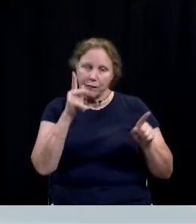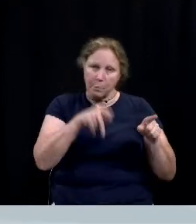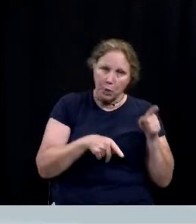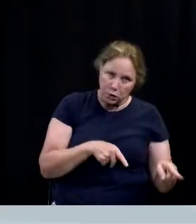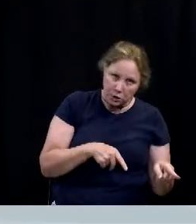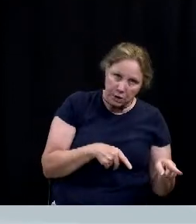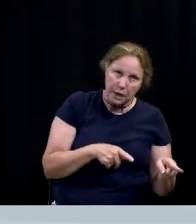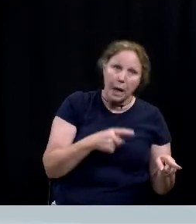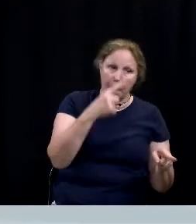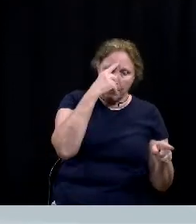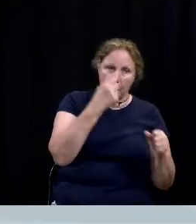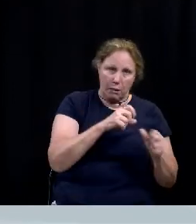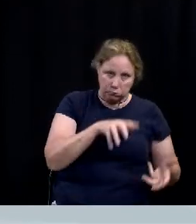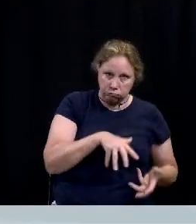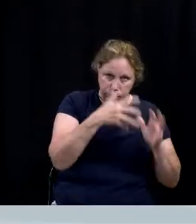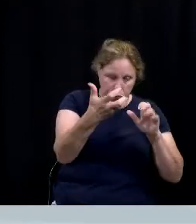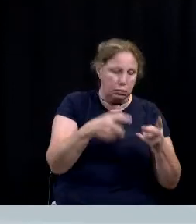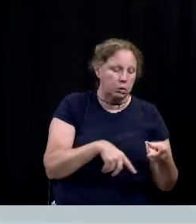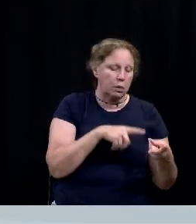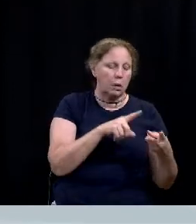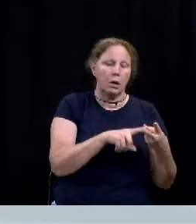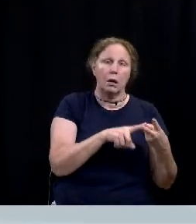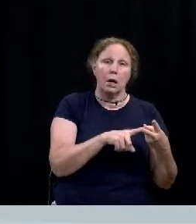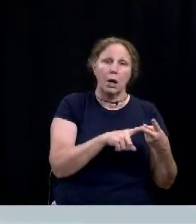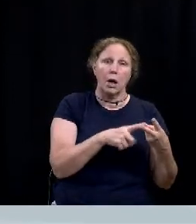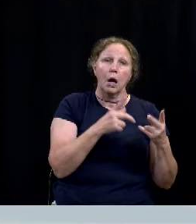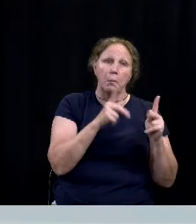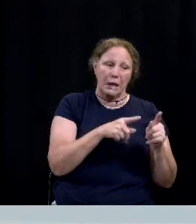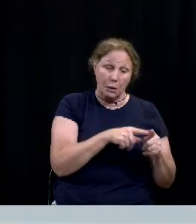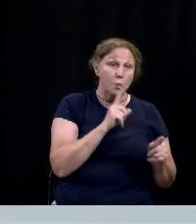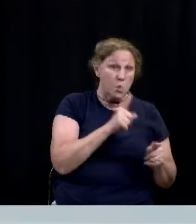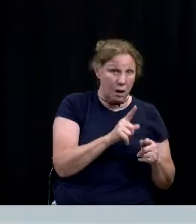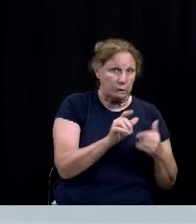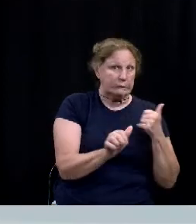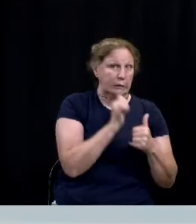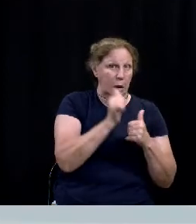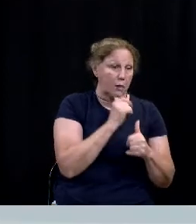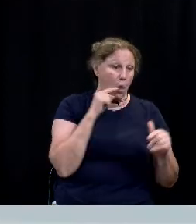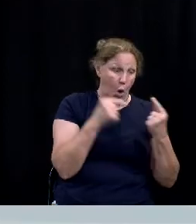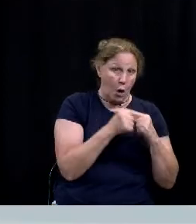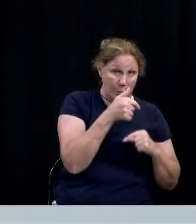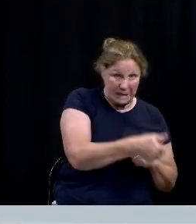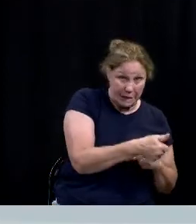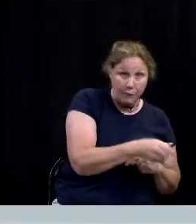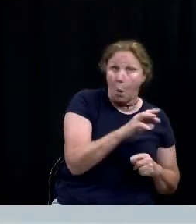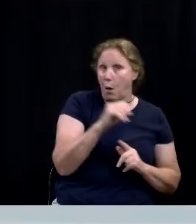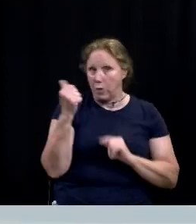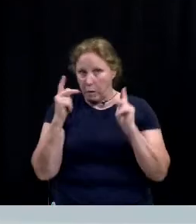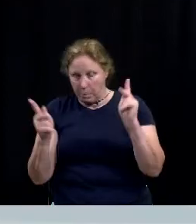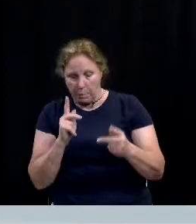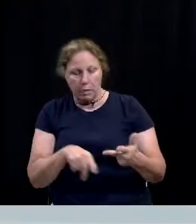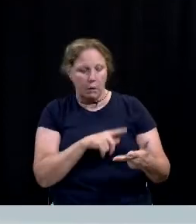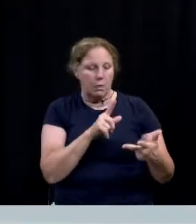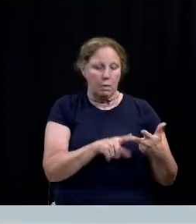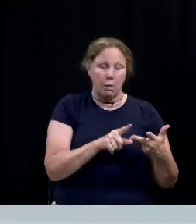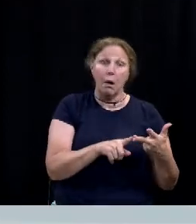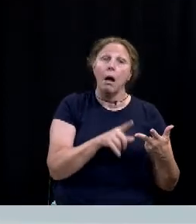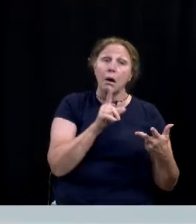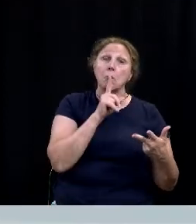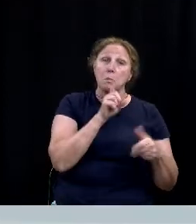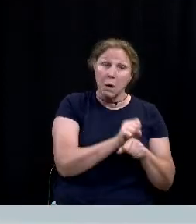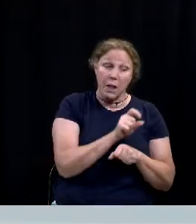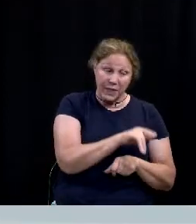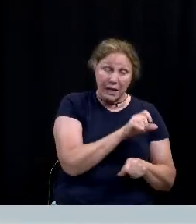in a mental health crisis the person represents a substantial risk of serious harm to themselves or others and the